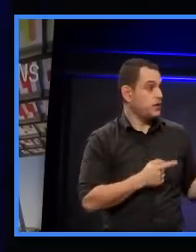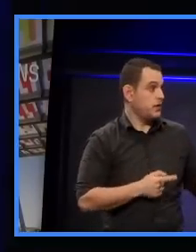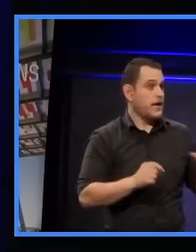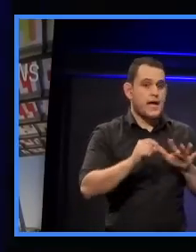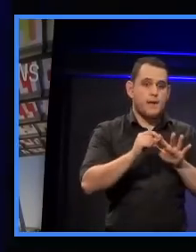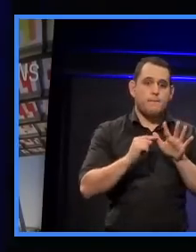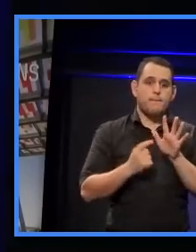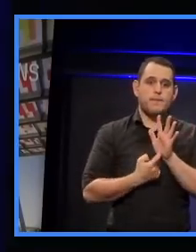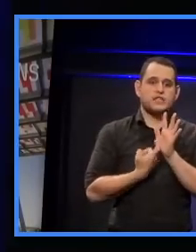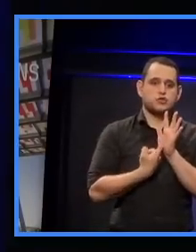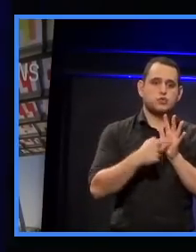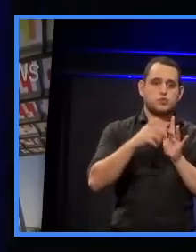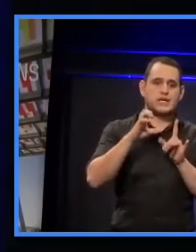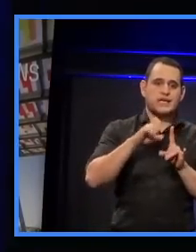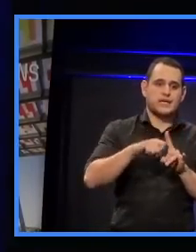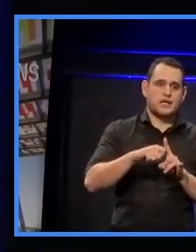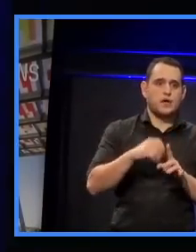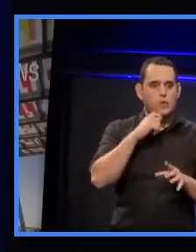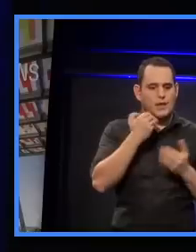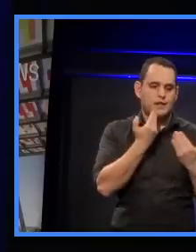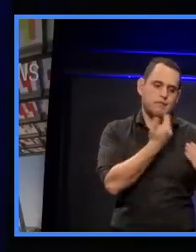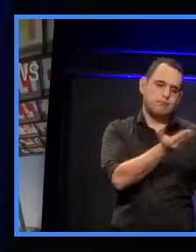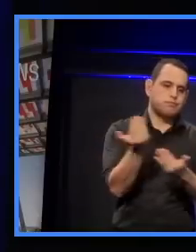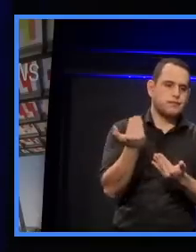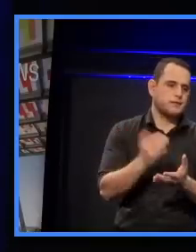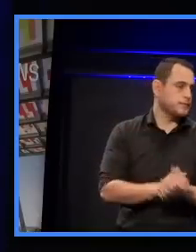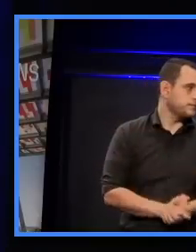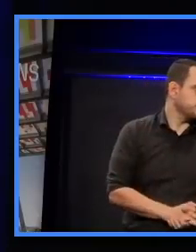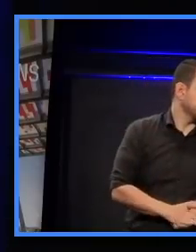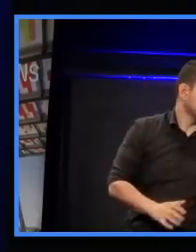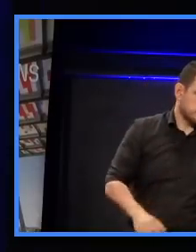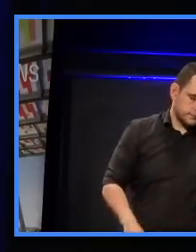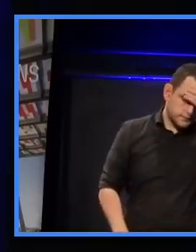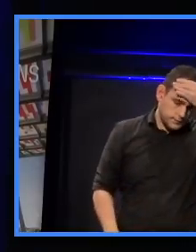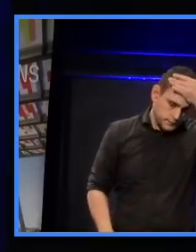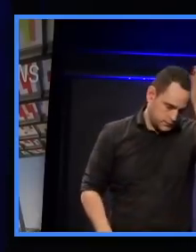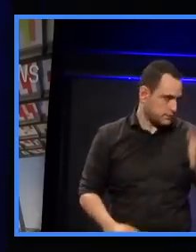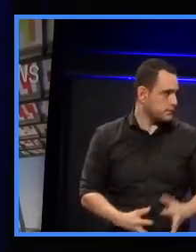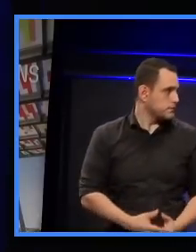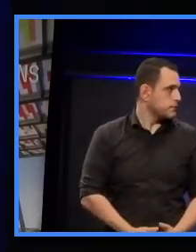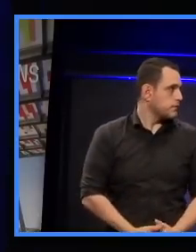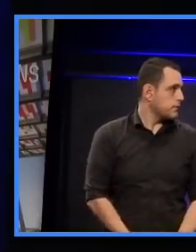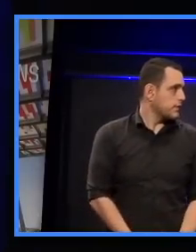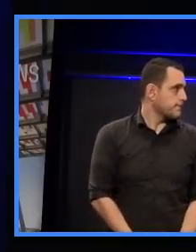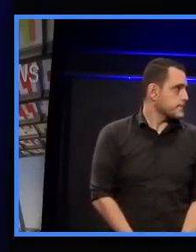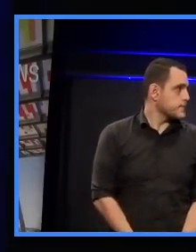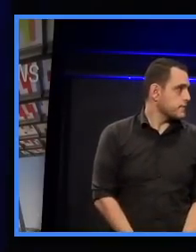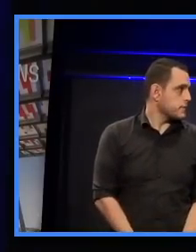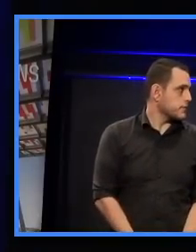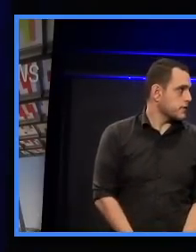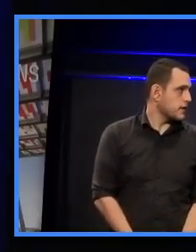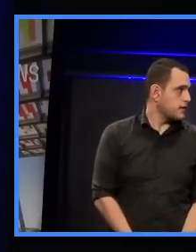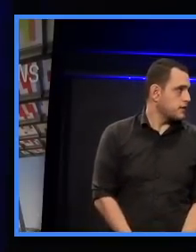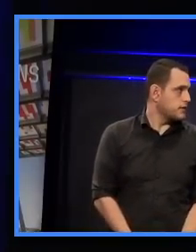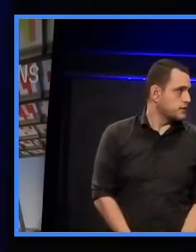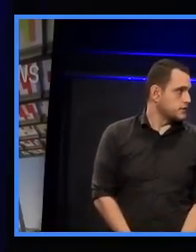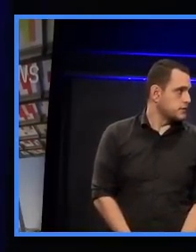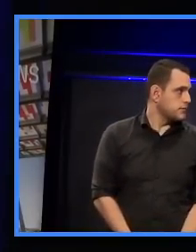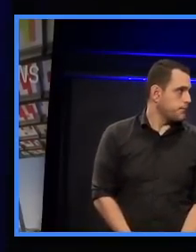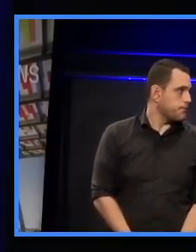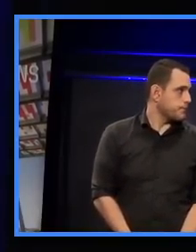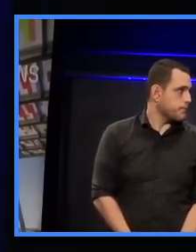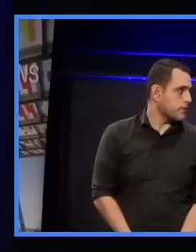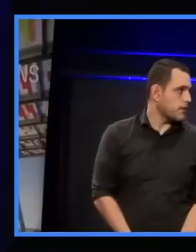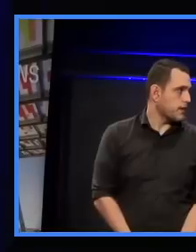Patrick give the vote of thanks and say goodnight. Ludo, I'm supposed to be doing the thank yous. You're doing the thank you and the vote of thanks. Yes, indeed. That's what I say.